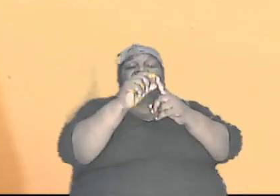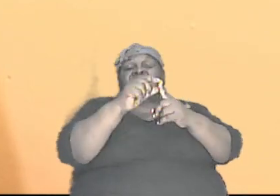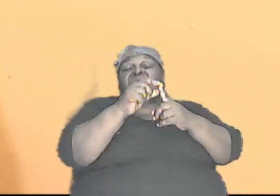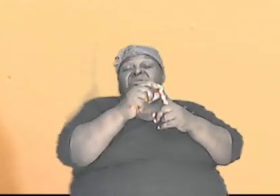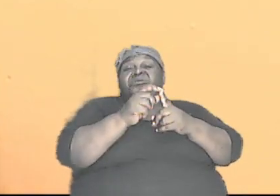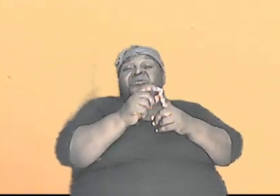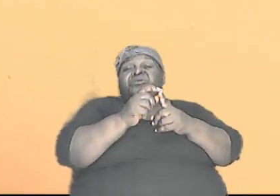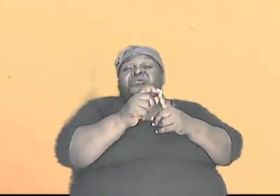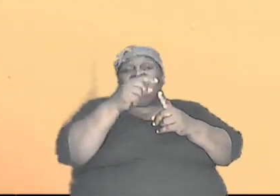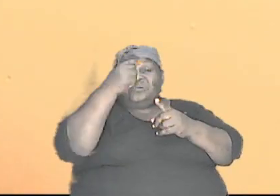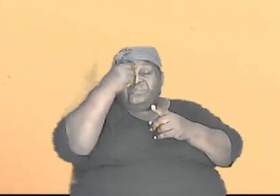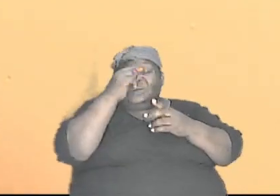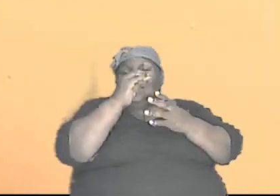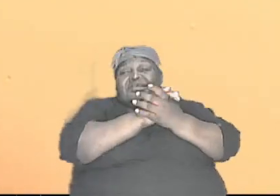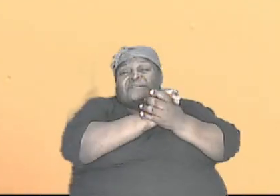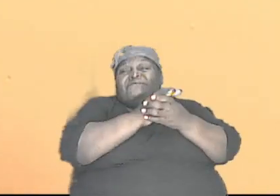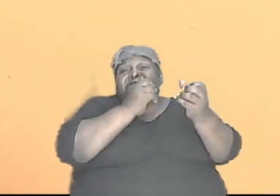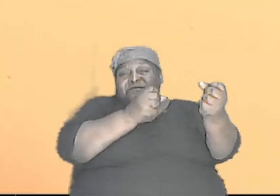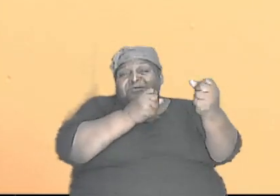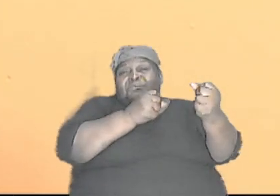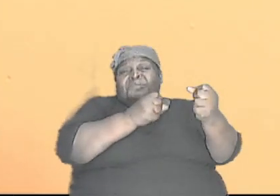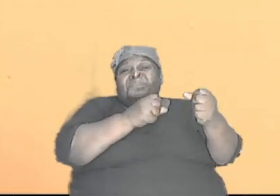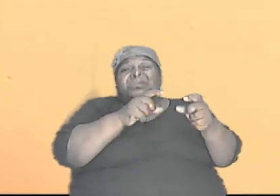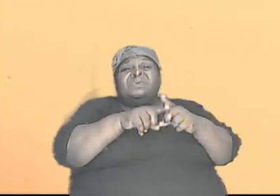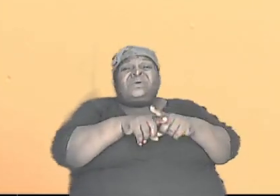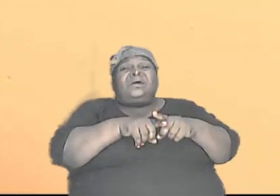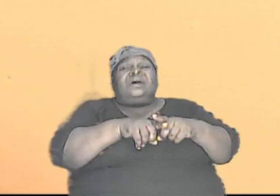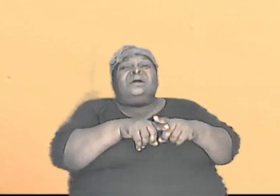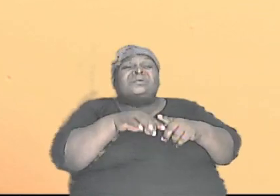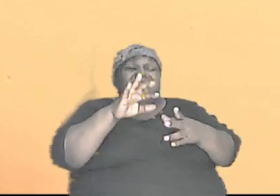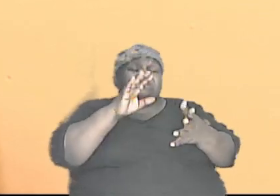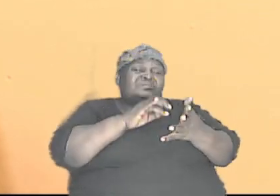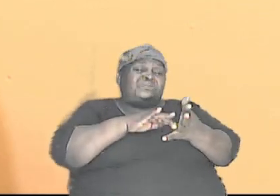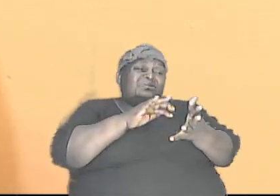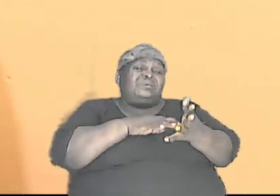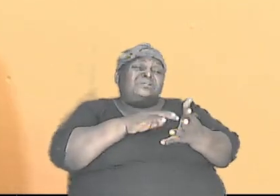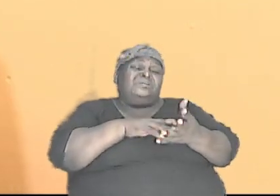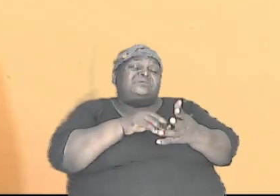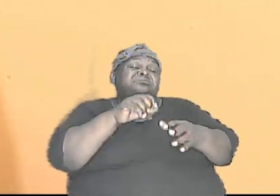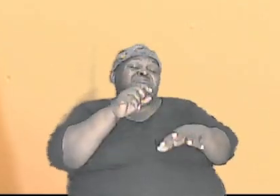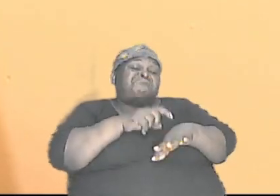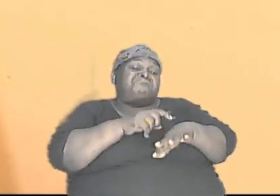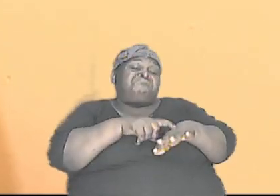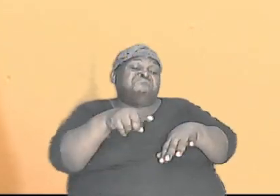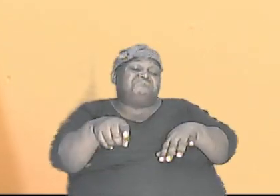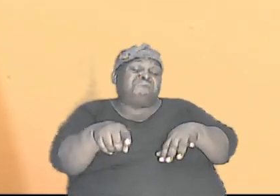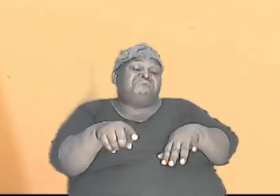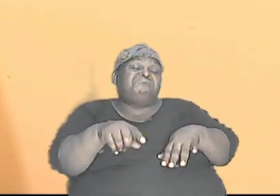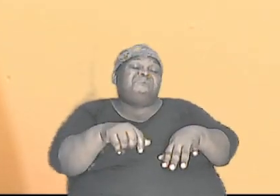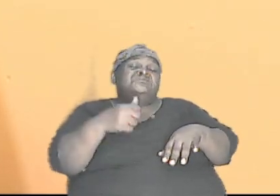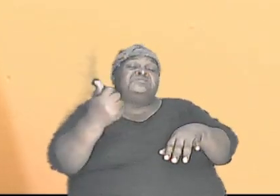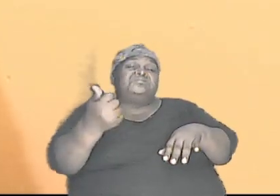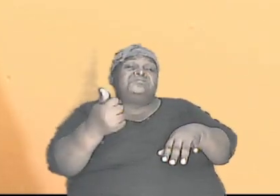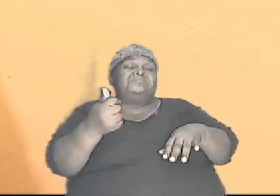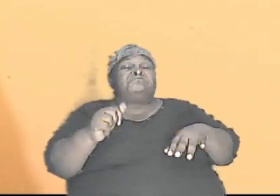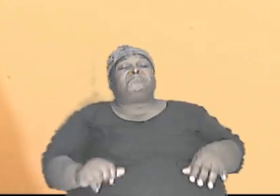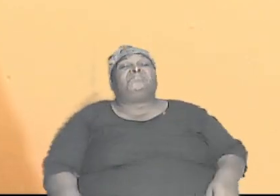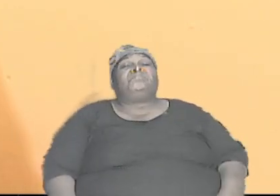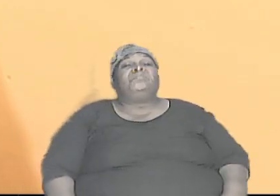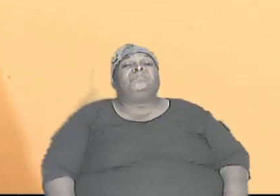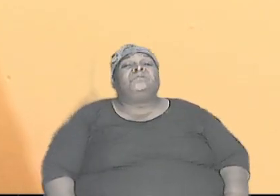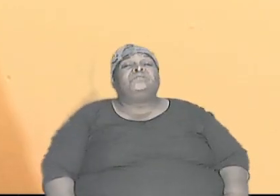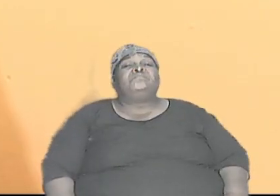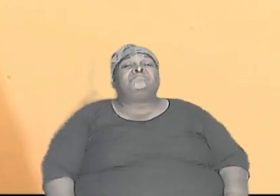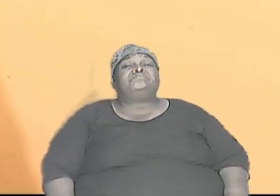because as we step from this point unto the others it is going to be and we are going to do a little bit as I